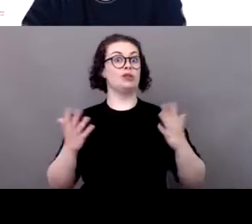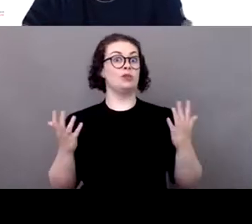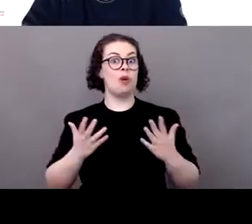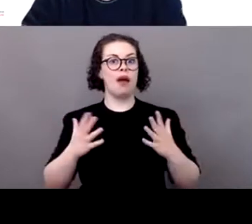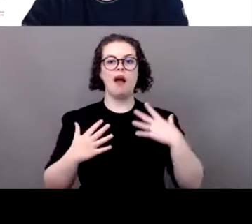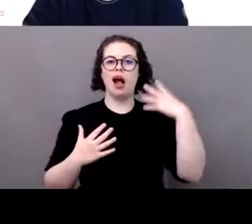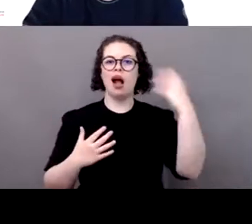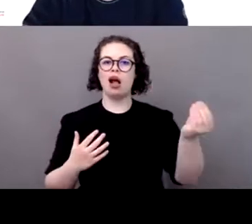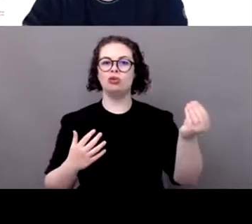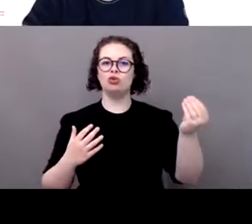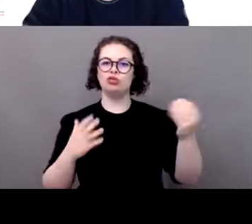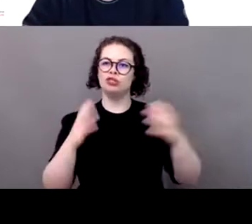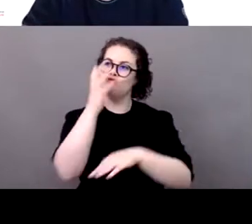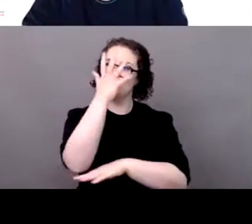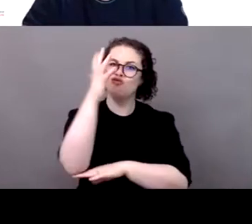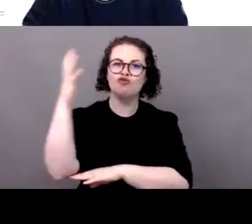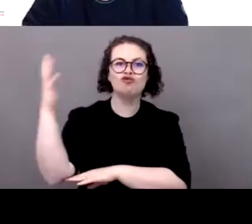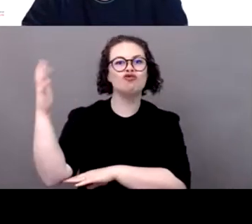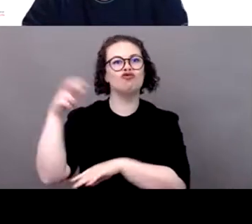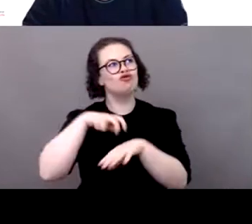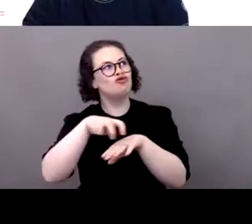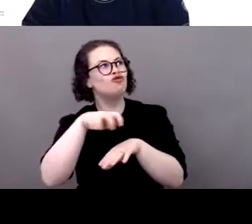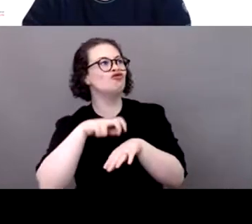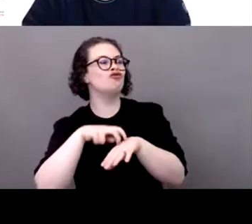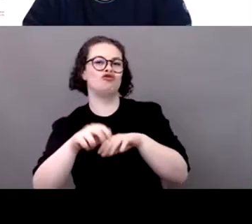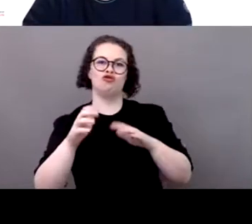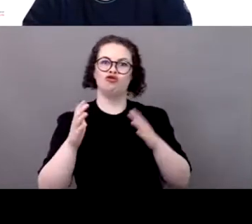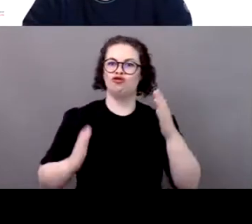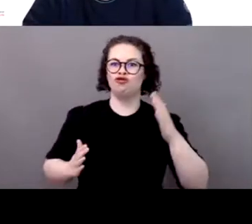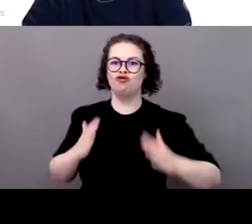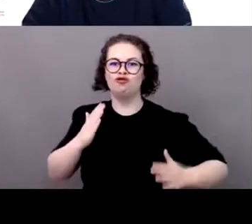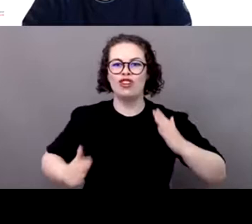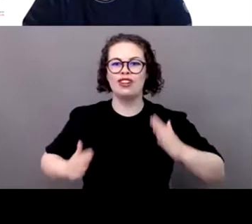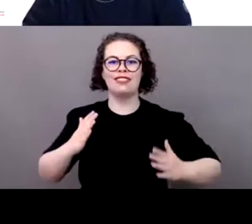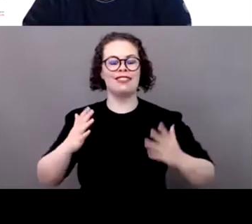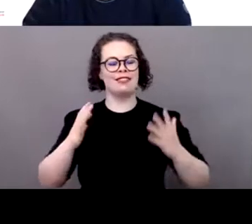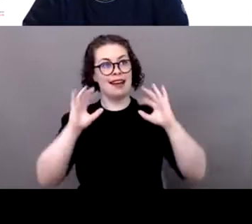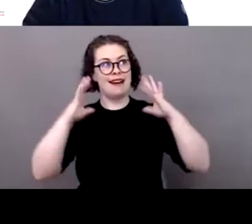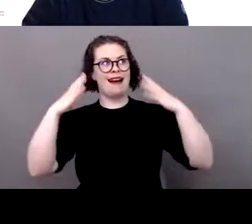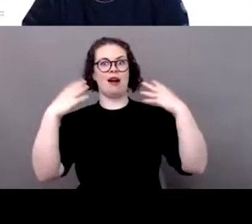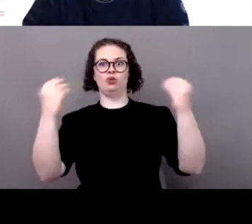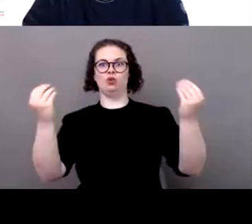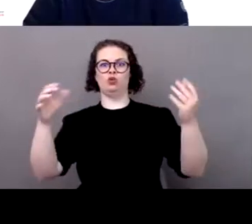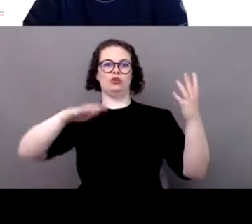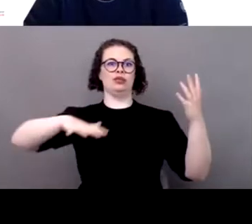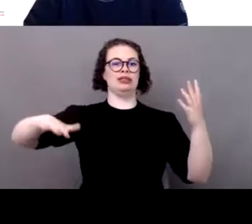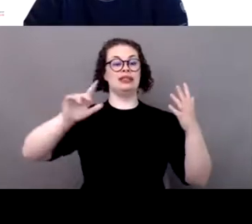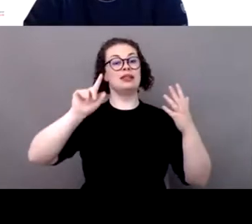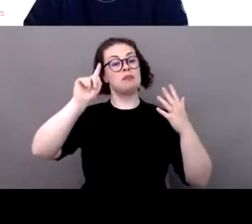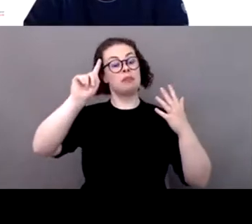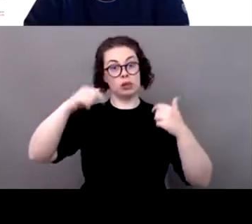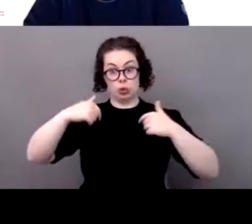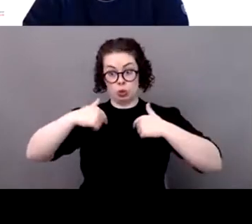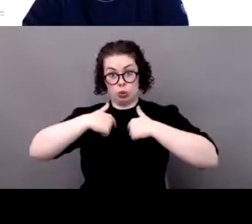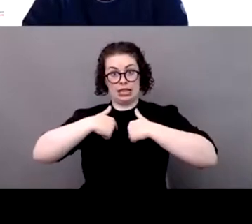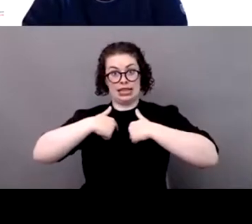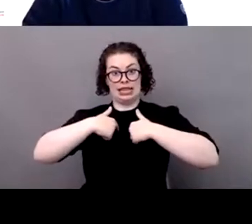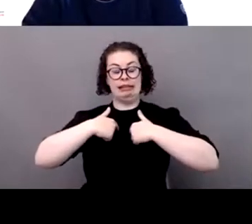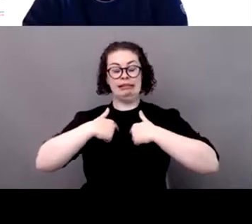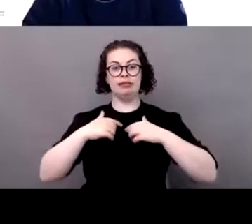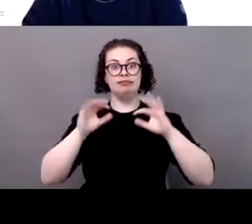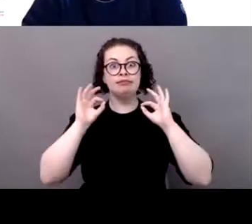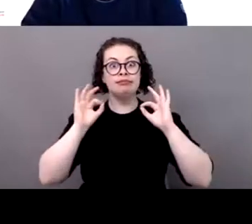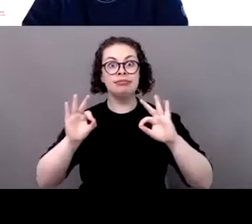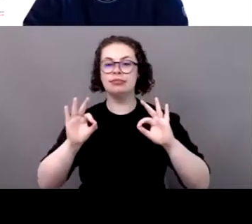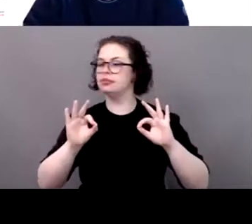community is passionate about nature, but the house is not in order. We do things that are not as good as they could be. And we